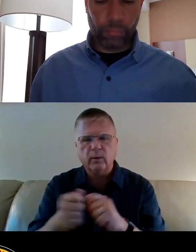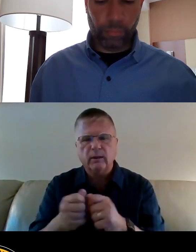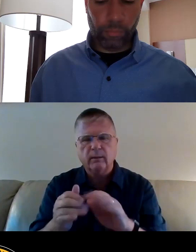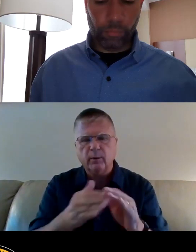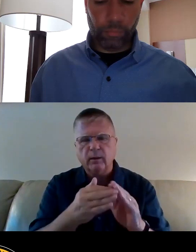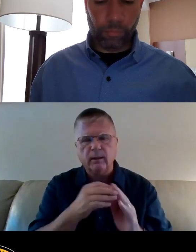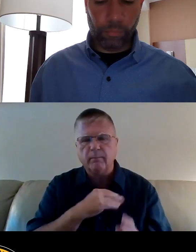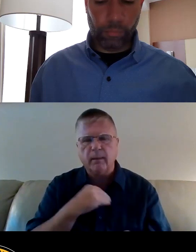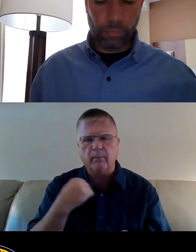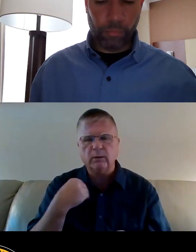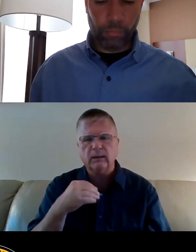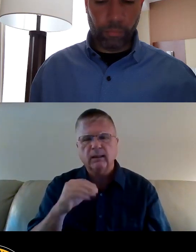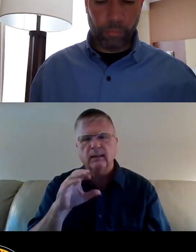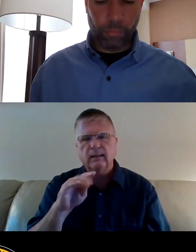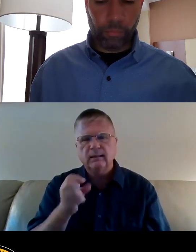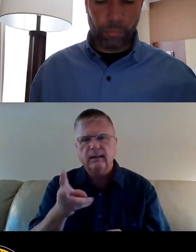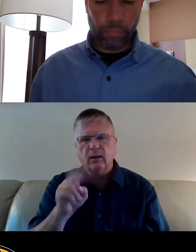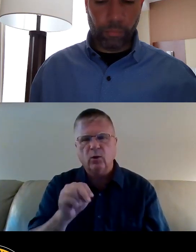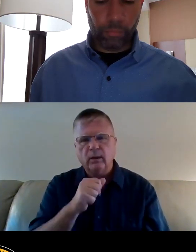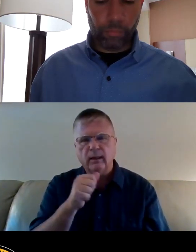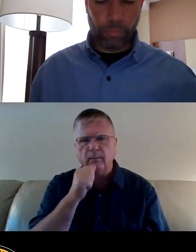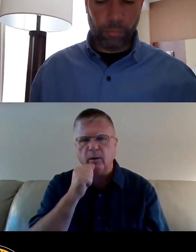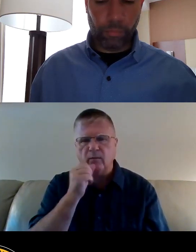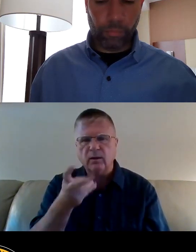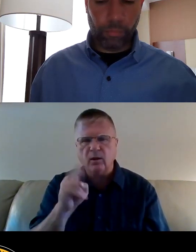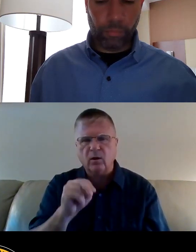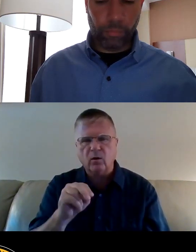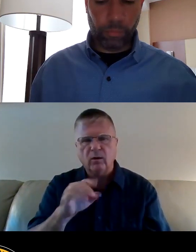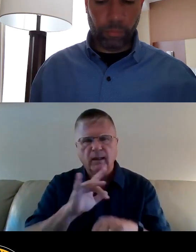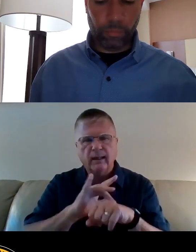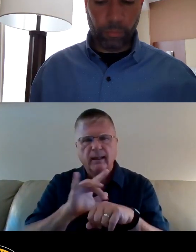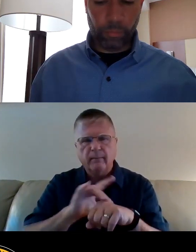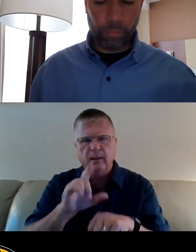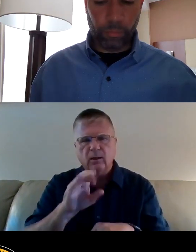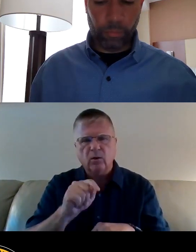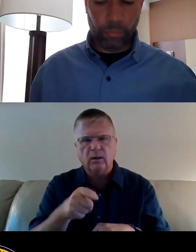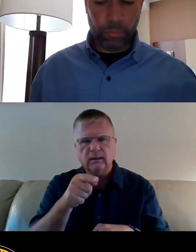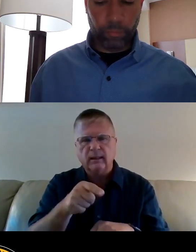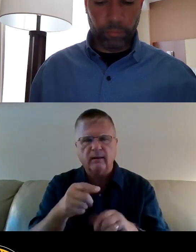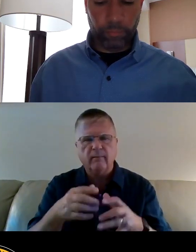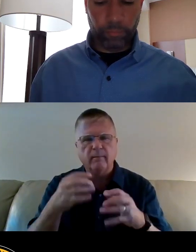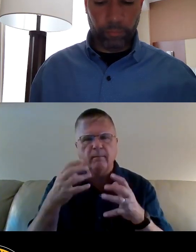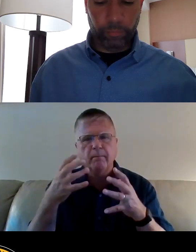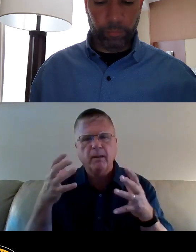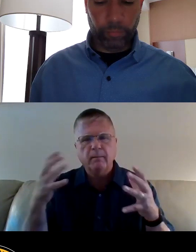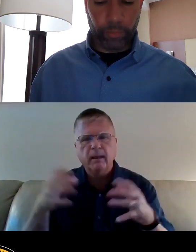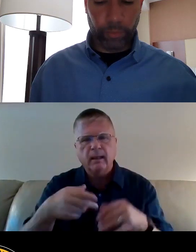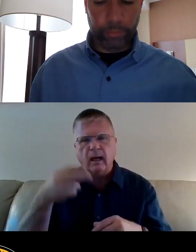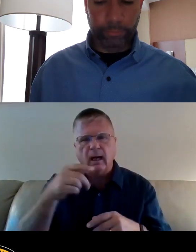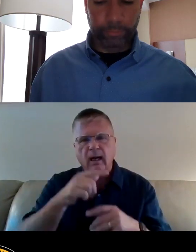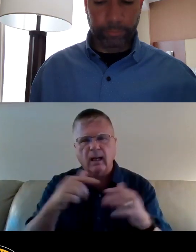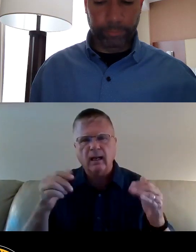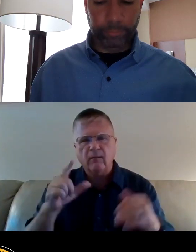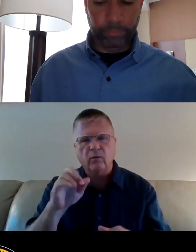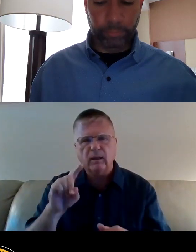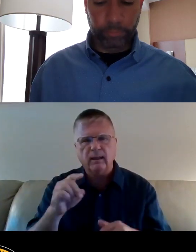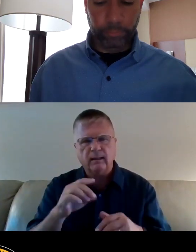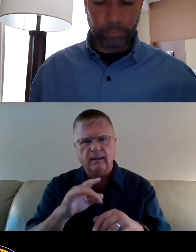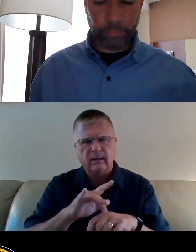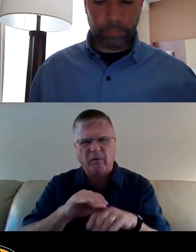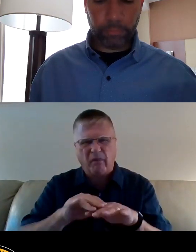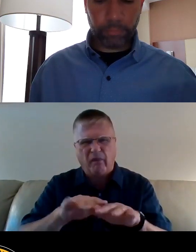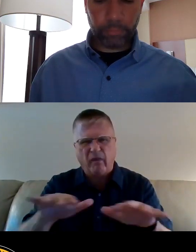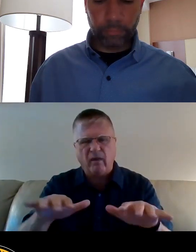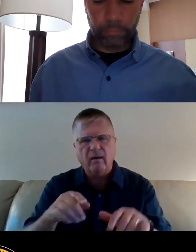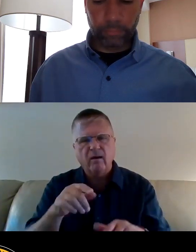-owned and privately owned vacant lots. Many vacant lots have high levels of lead in the soil, and this contamination is often found in